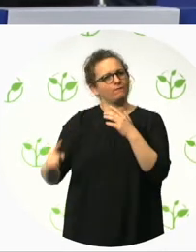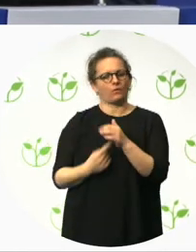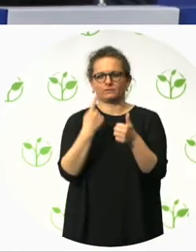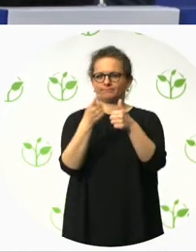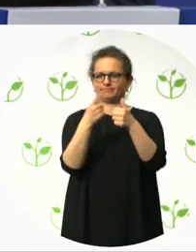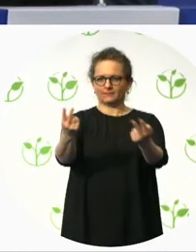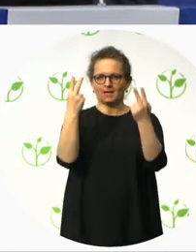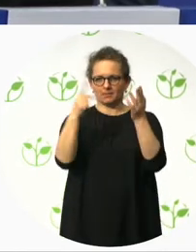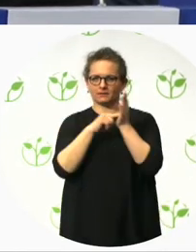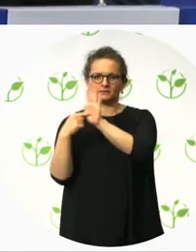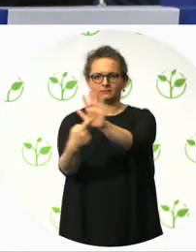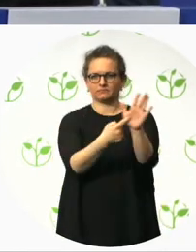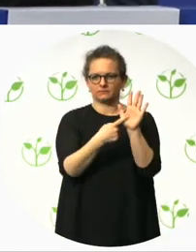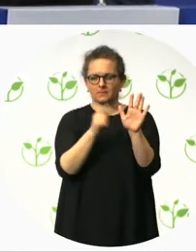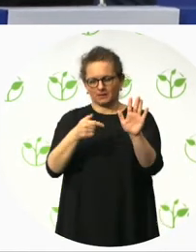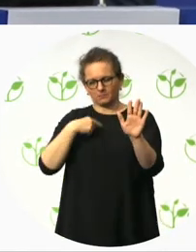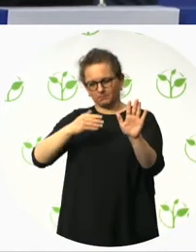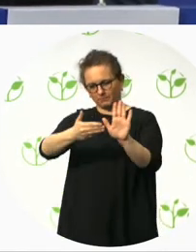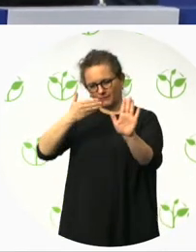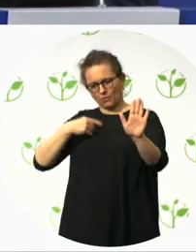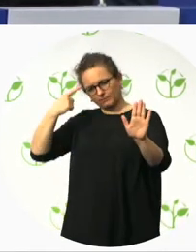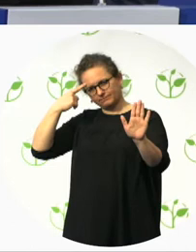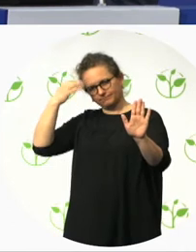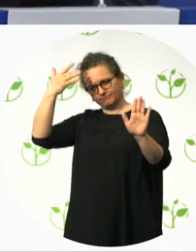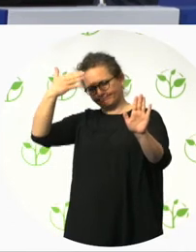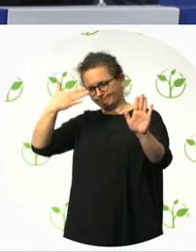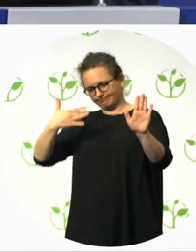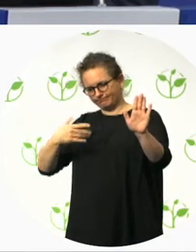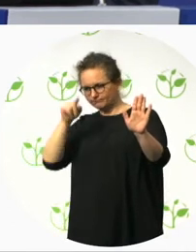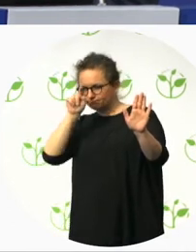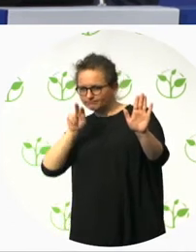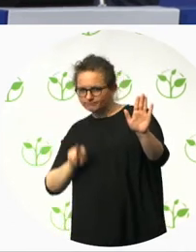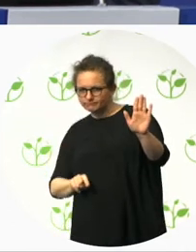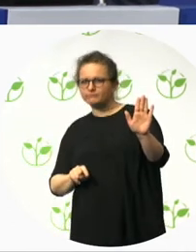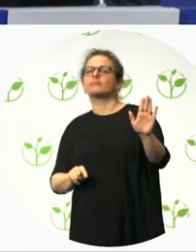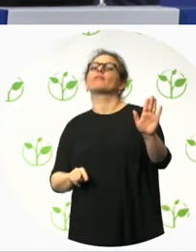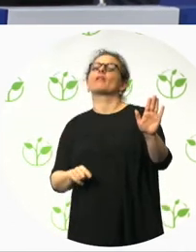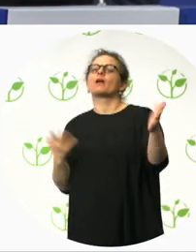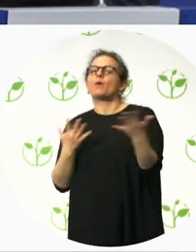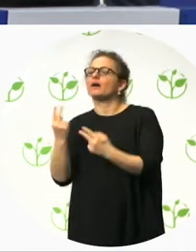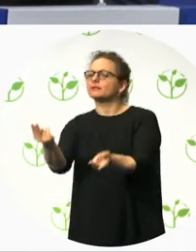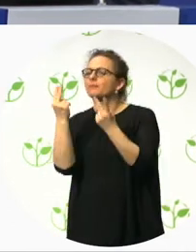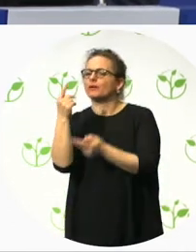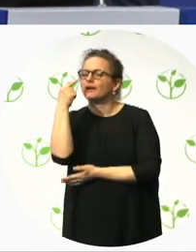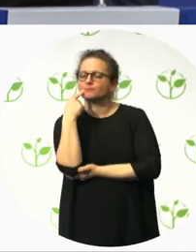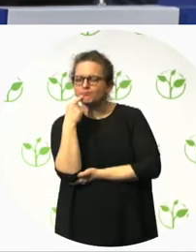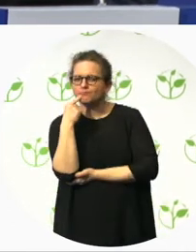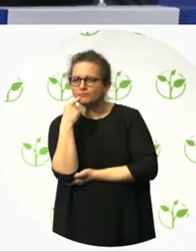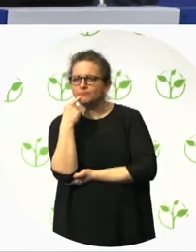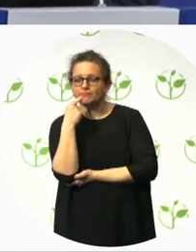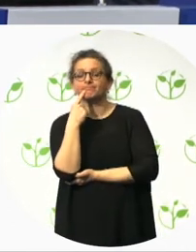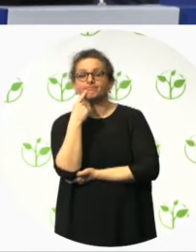Uh, and that's the first one. So for me and for us, that really begins at procurement. As soon as you go out to the market and have conversations about a project.